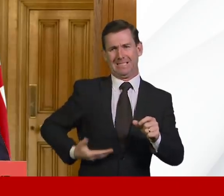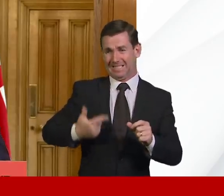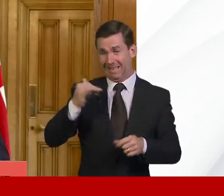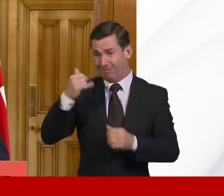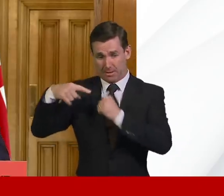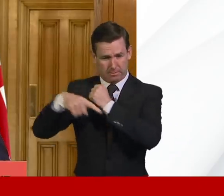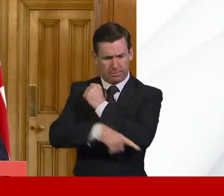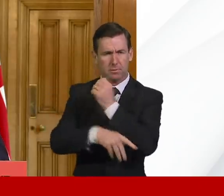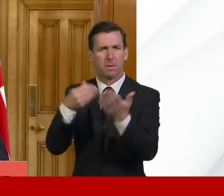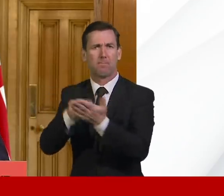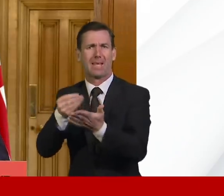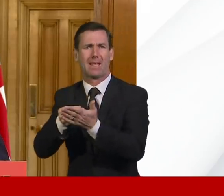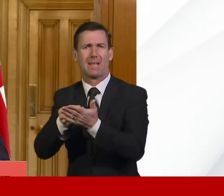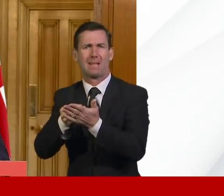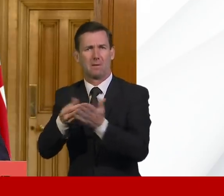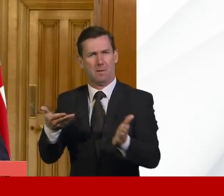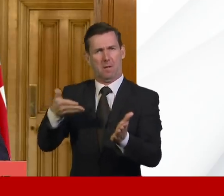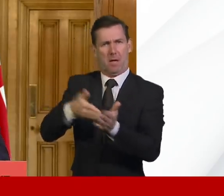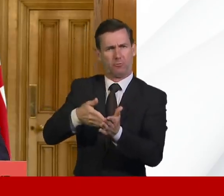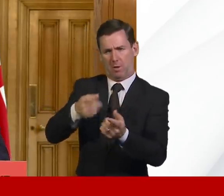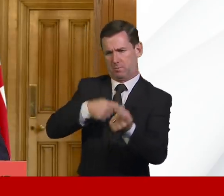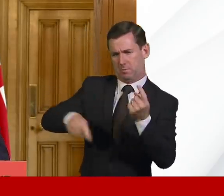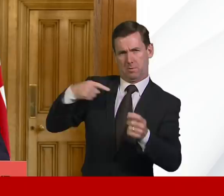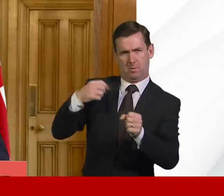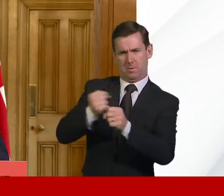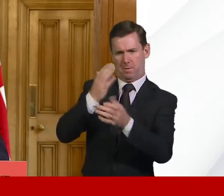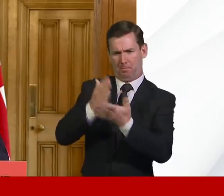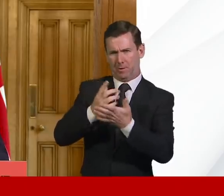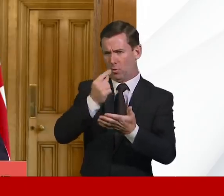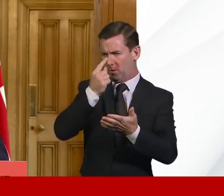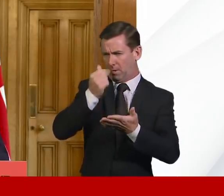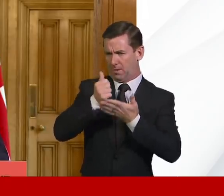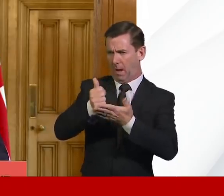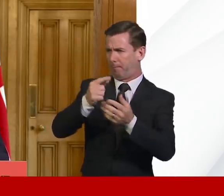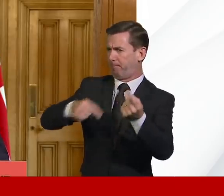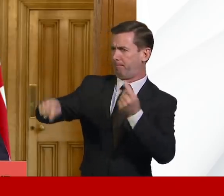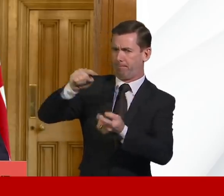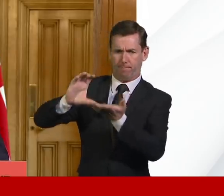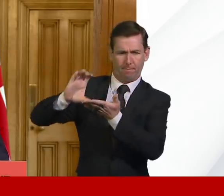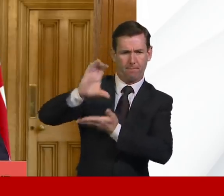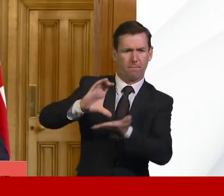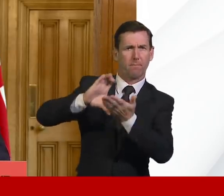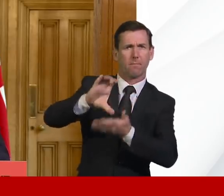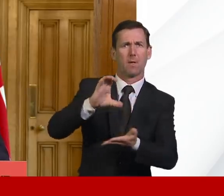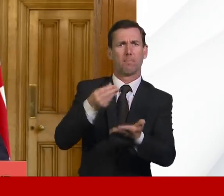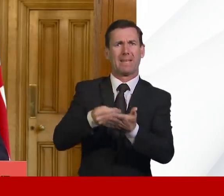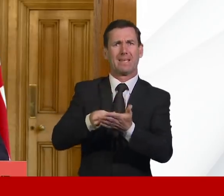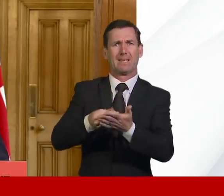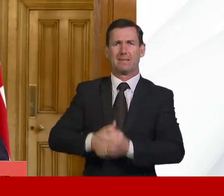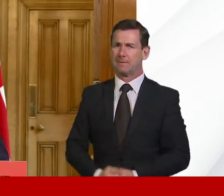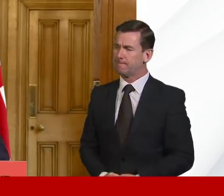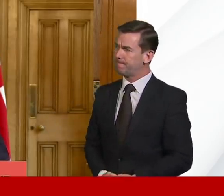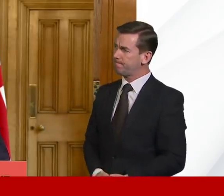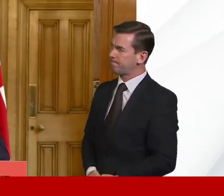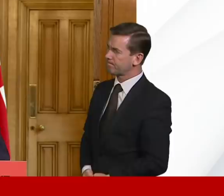whilst ensuring that creditors get the best return possible in the circumstances. The changes